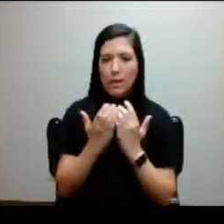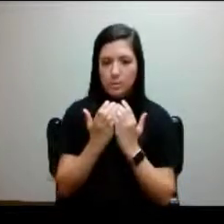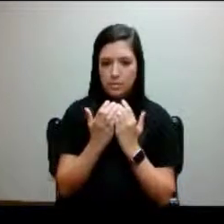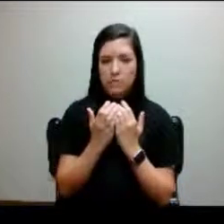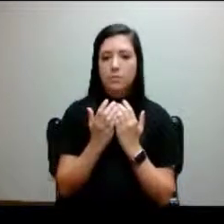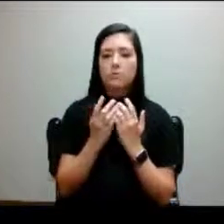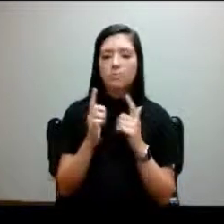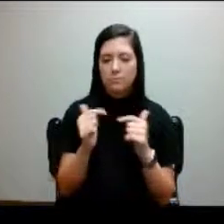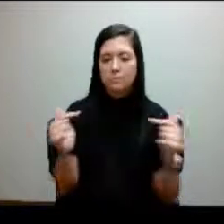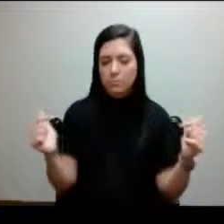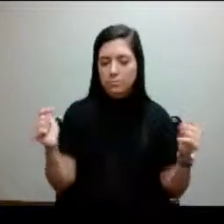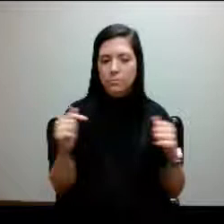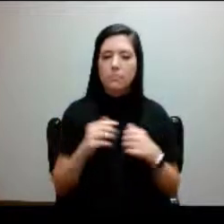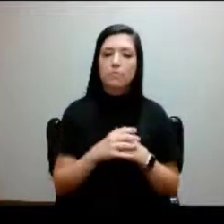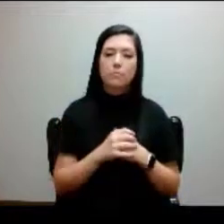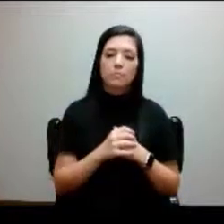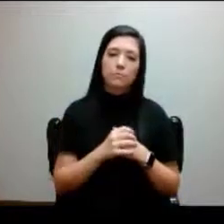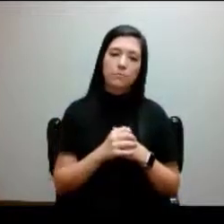etc.